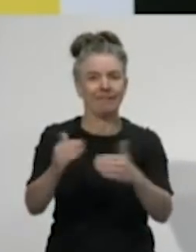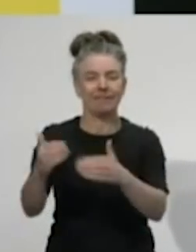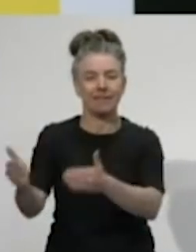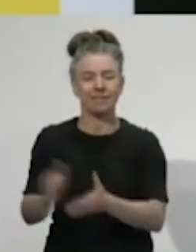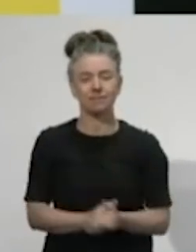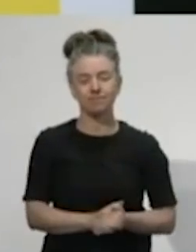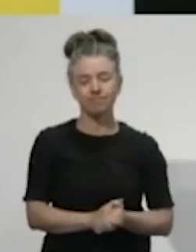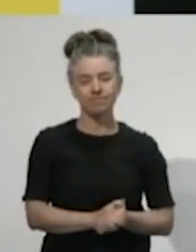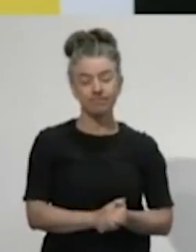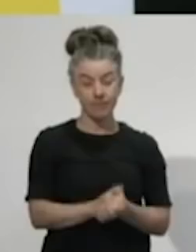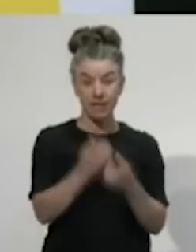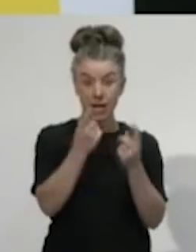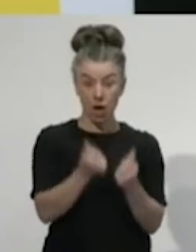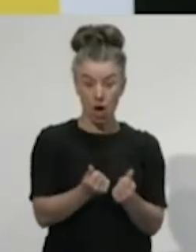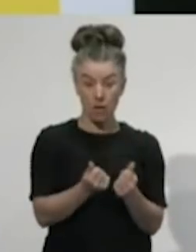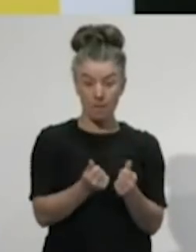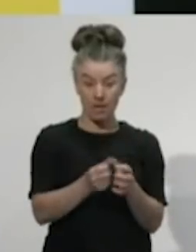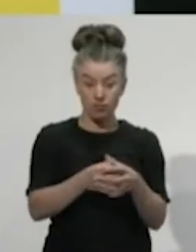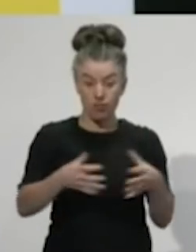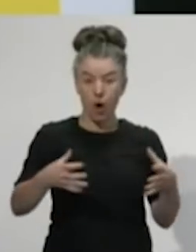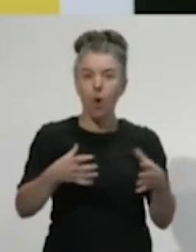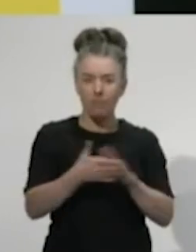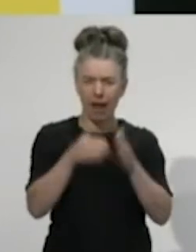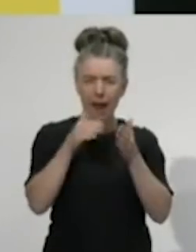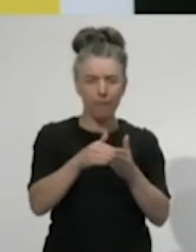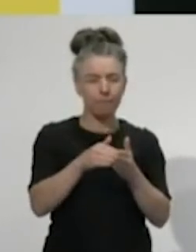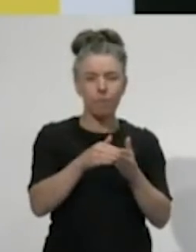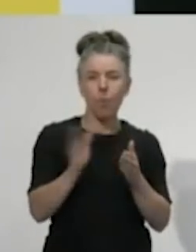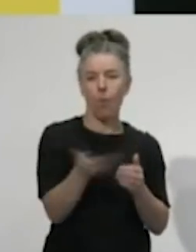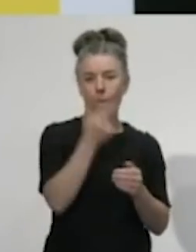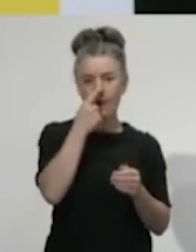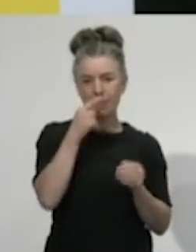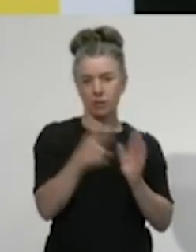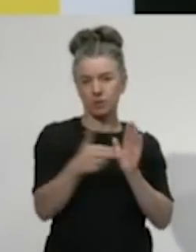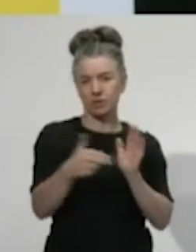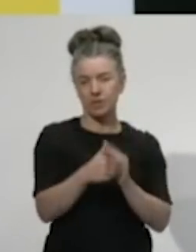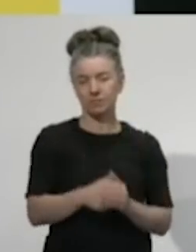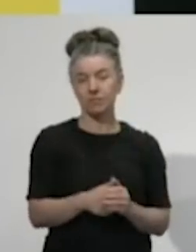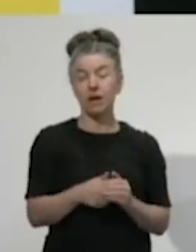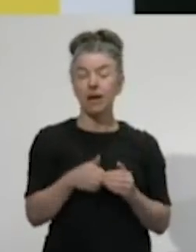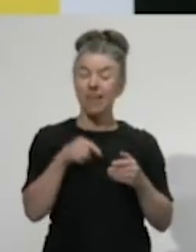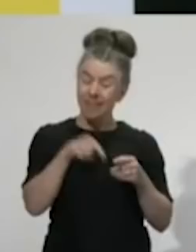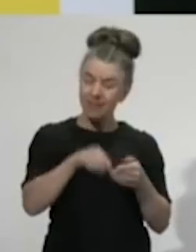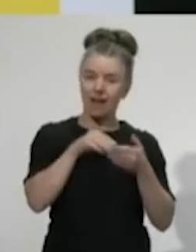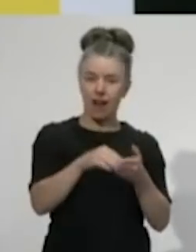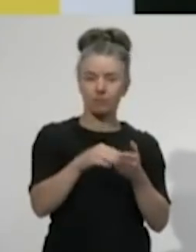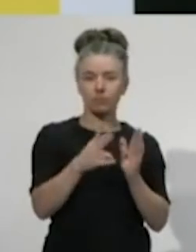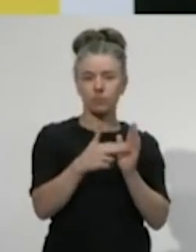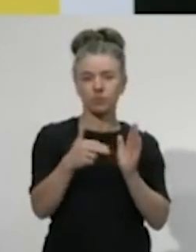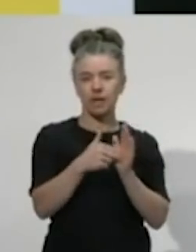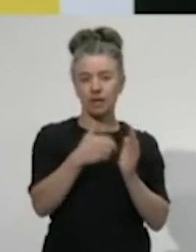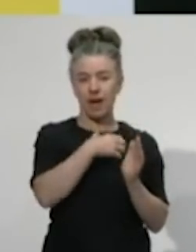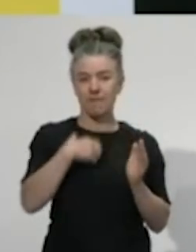boats, a growing economy has the ability to support us all and allows us to bring the government books back into the black.